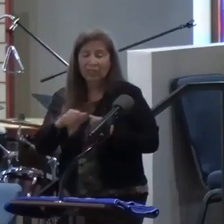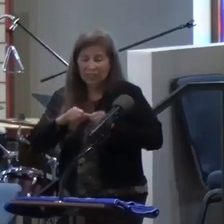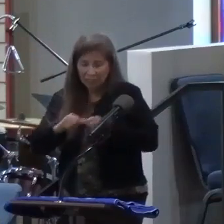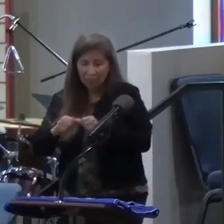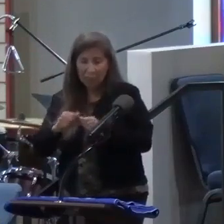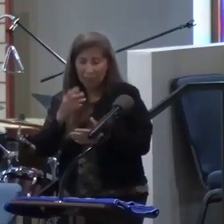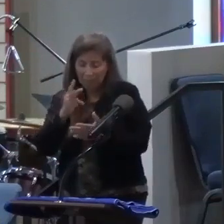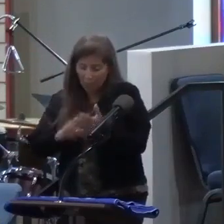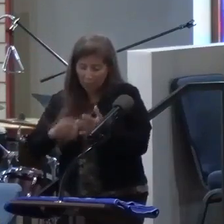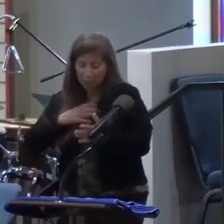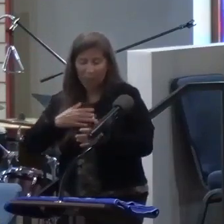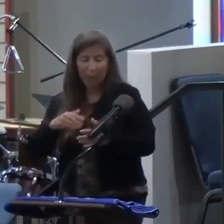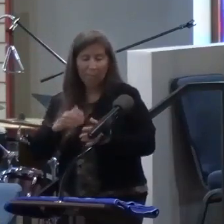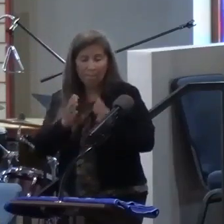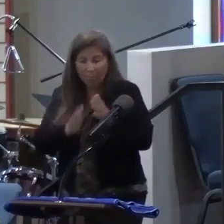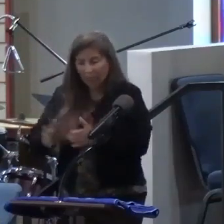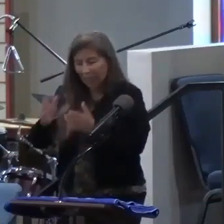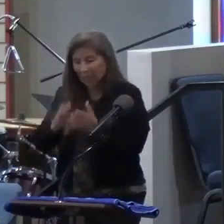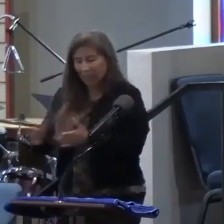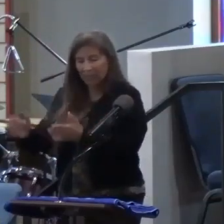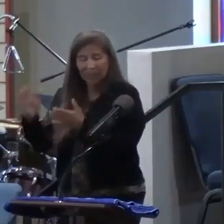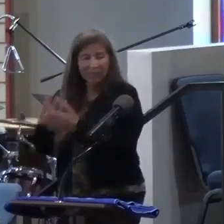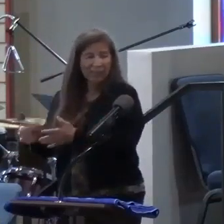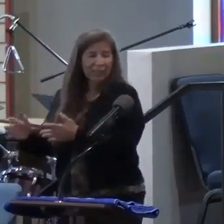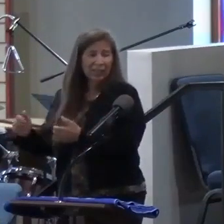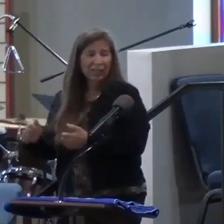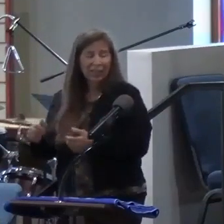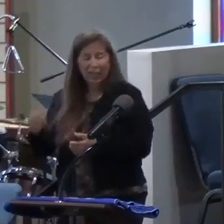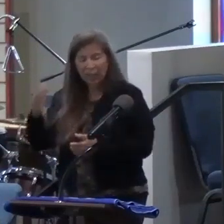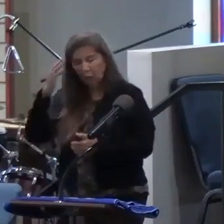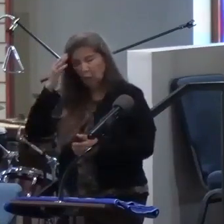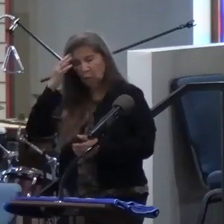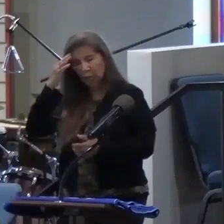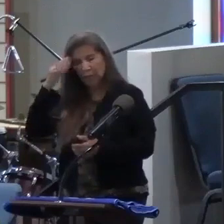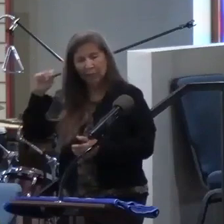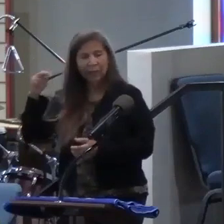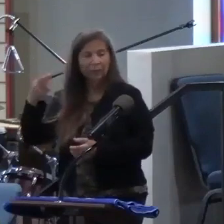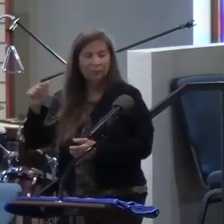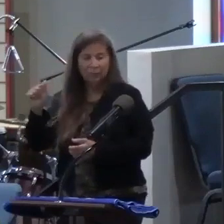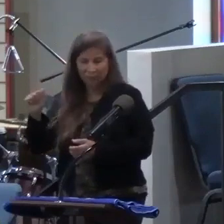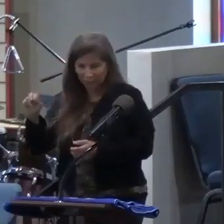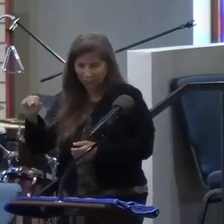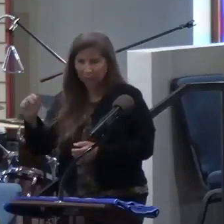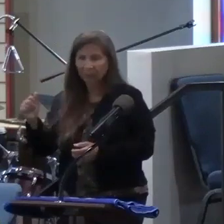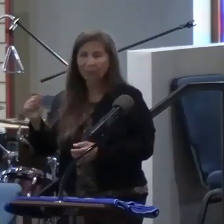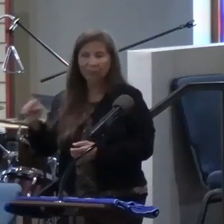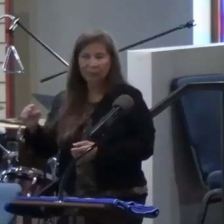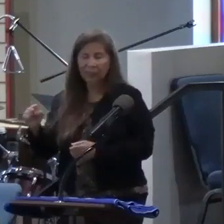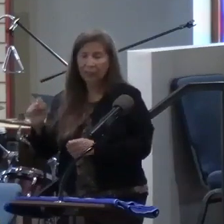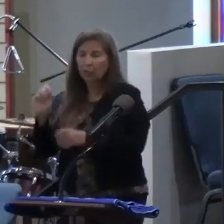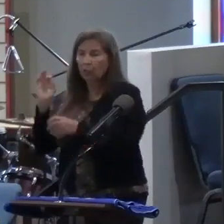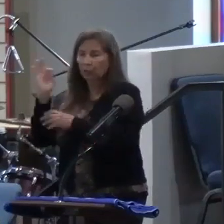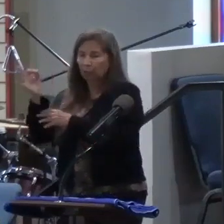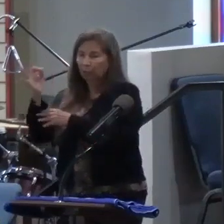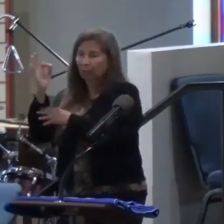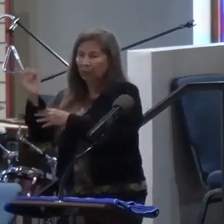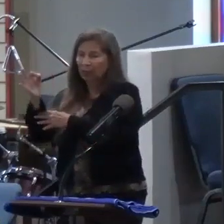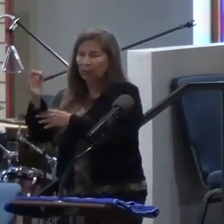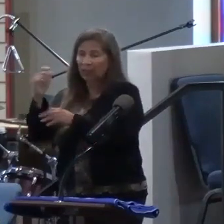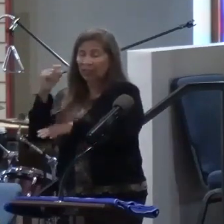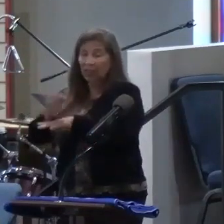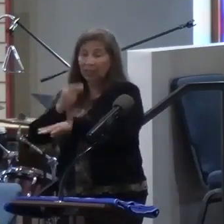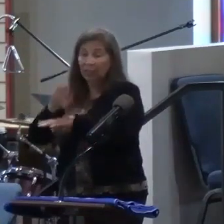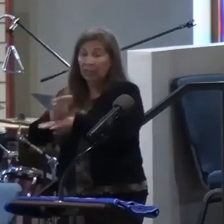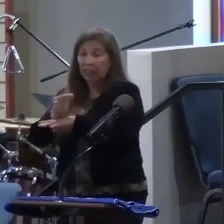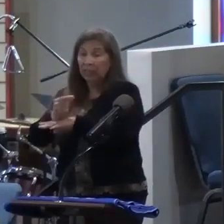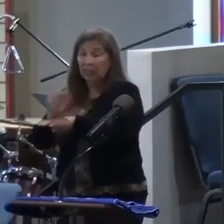exact how, because I mix up the disciples sometimes. But I know that Thomas, at some point, went and preached the gospel and gave his life